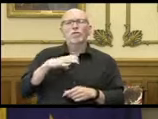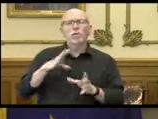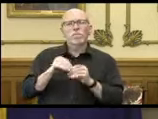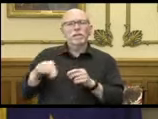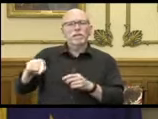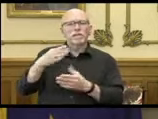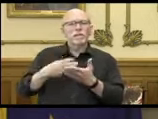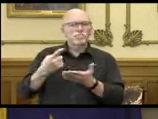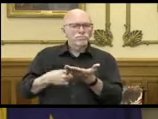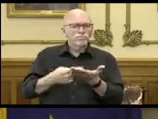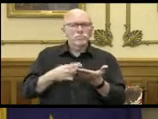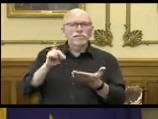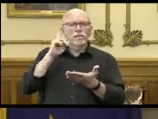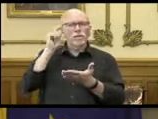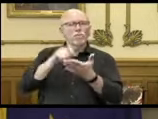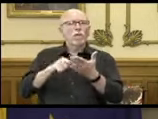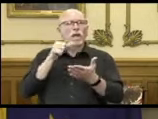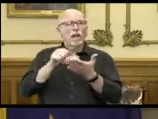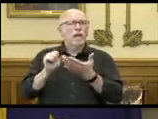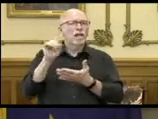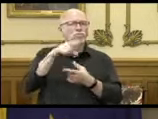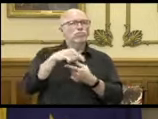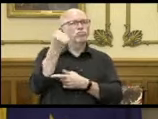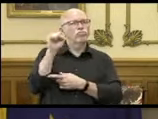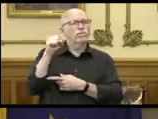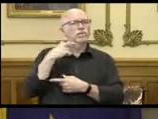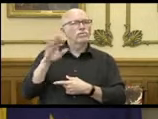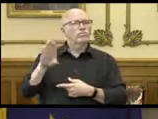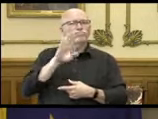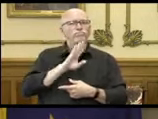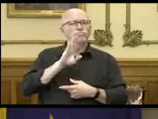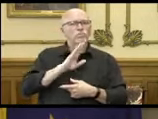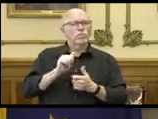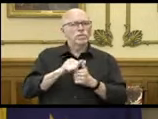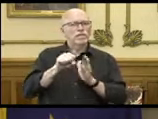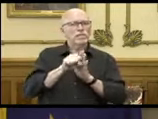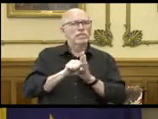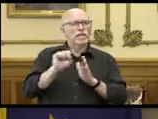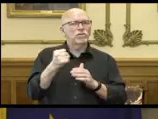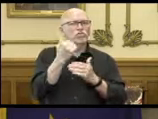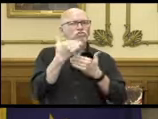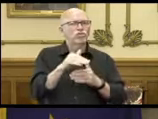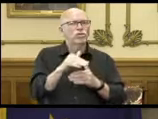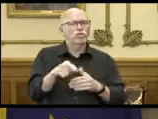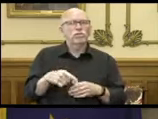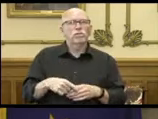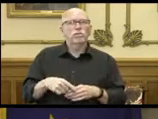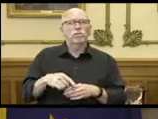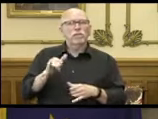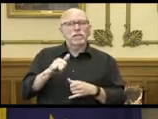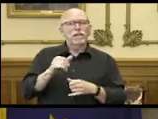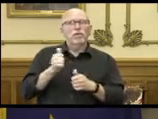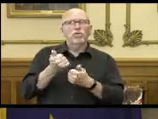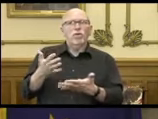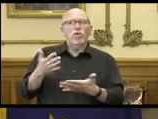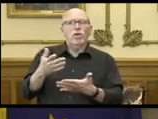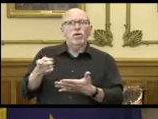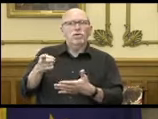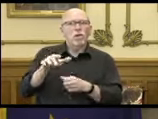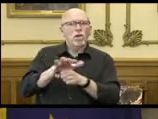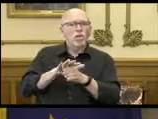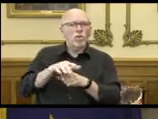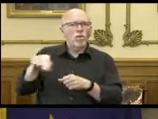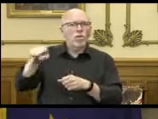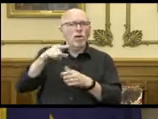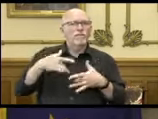discussed writing you an open letter of protest. They expressed their frustration with state restrictions, which have contributed to a series of local events